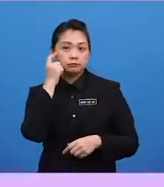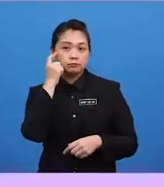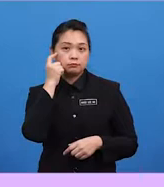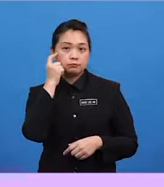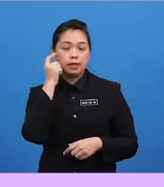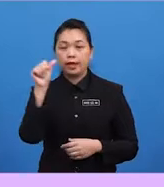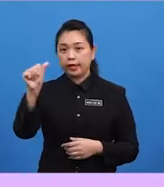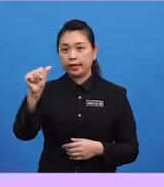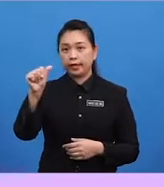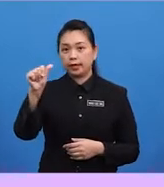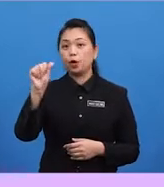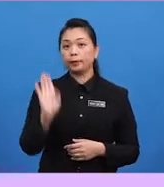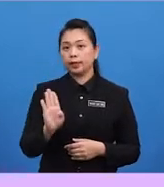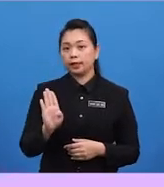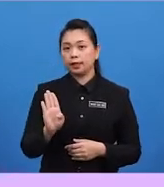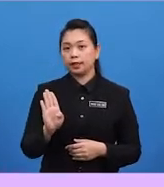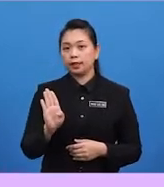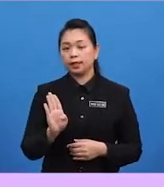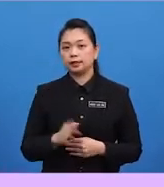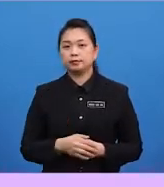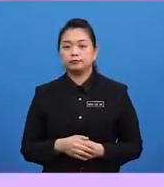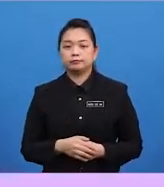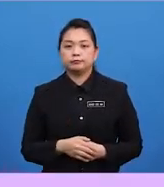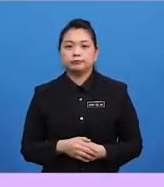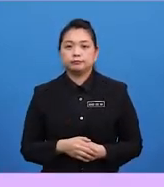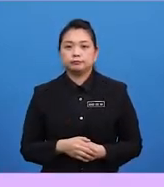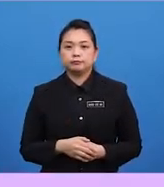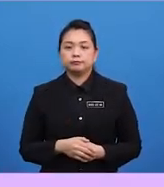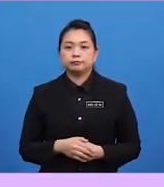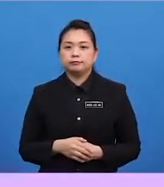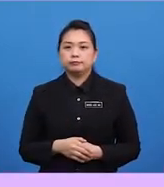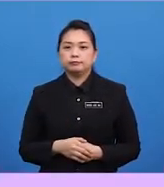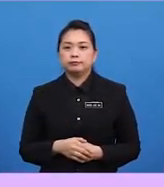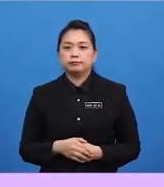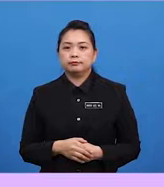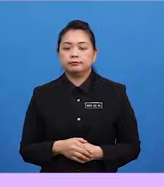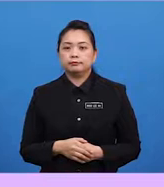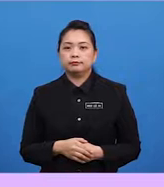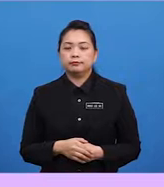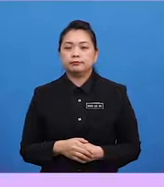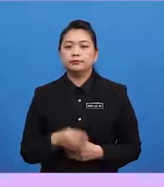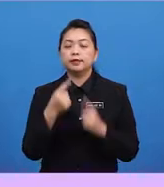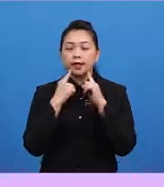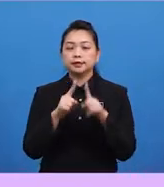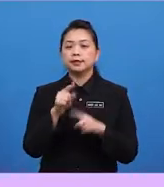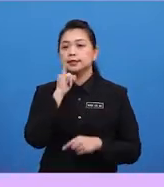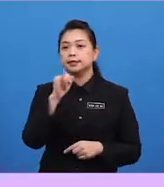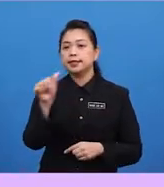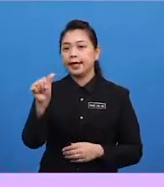Is it A or B? I can do it in my sleep. The answer is A.